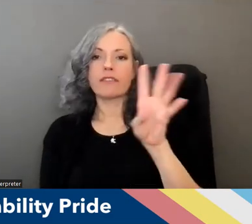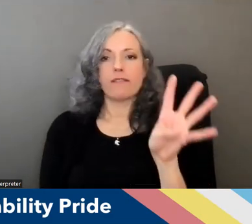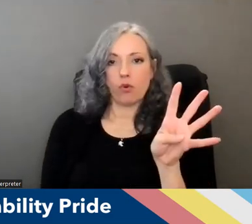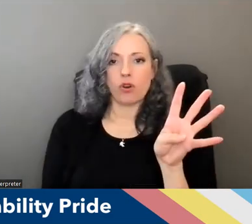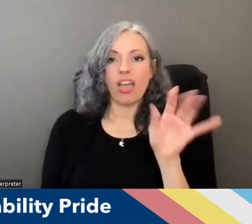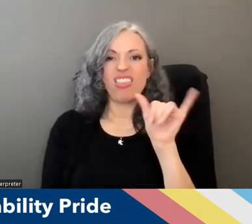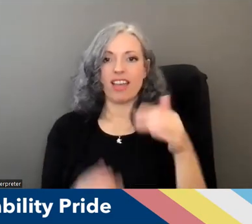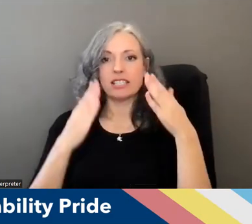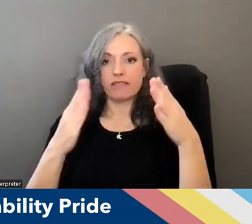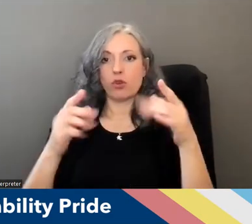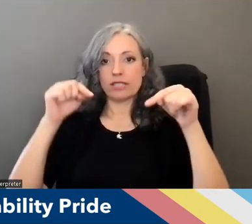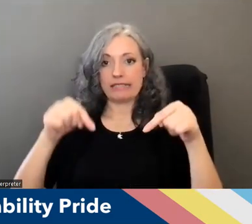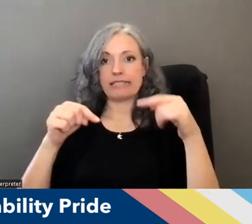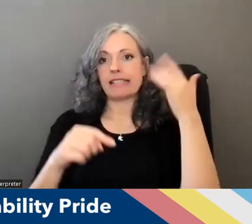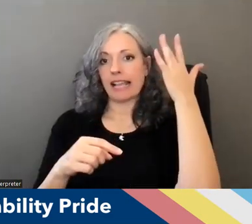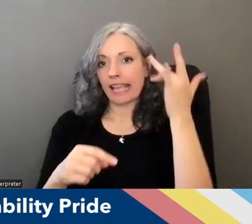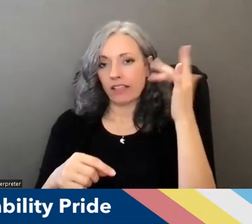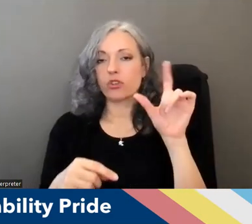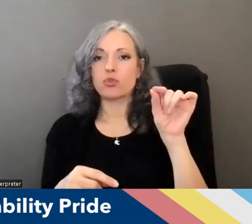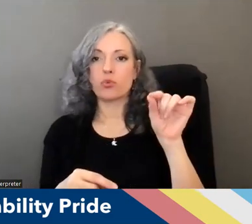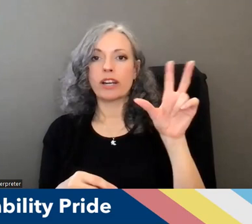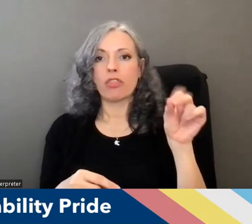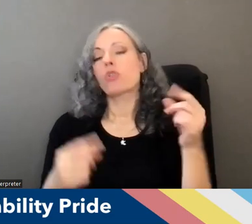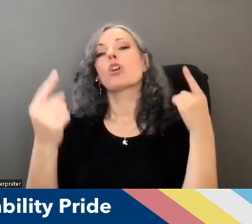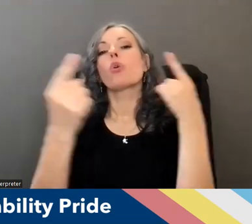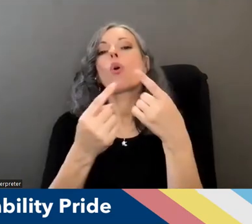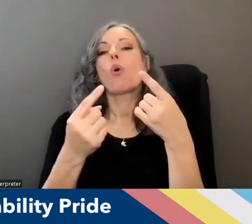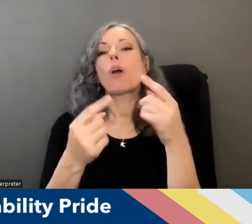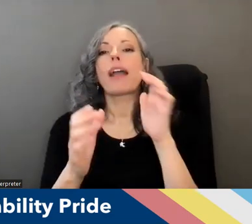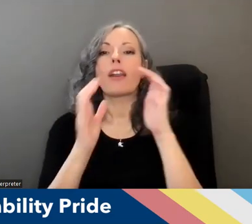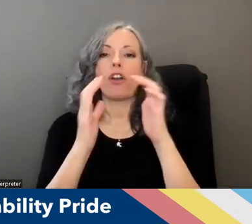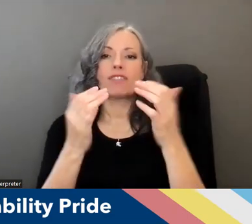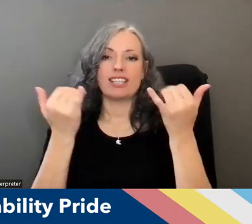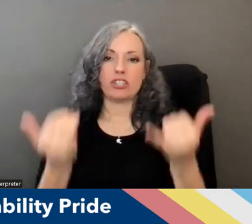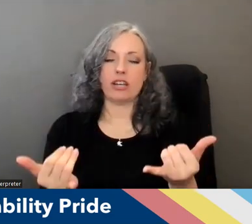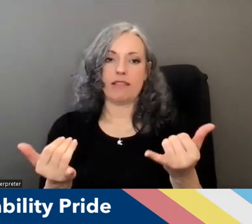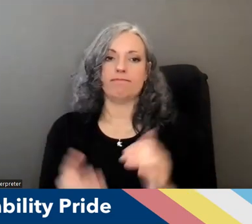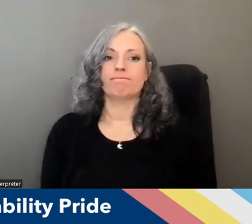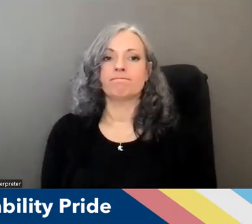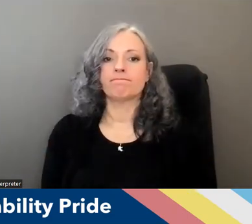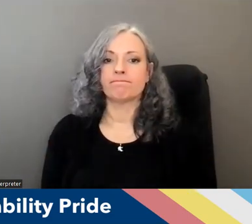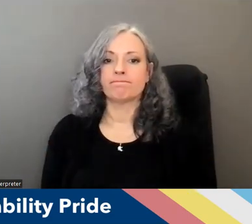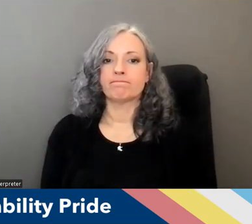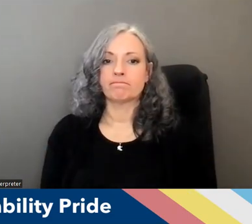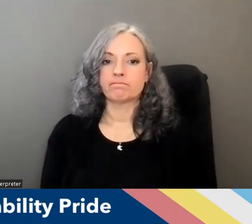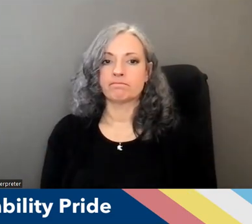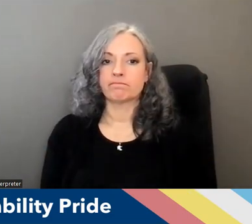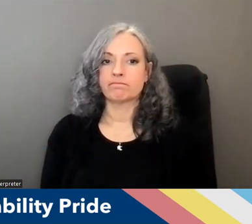focus of this california 2030 initiative and our conversation today next slide